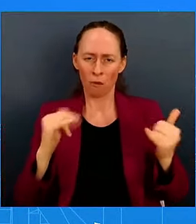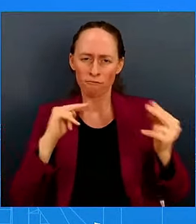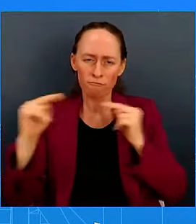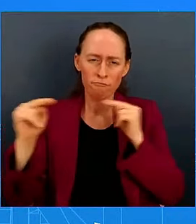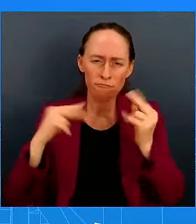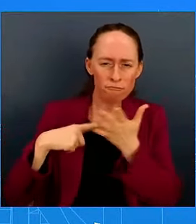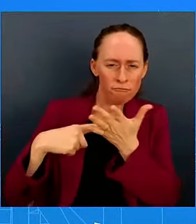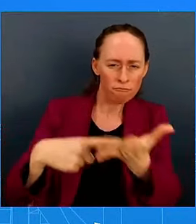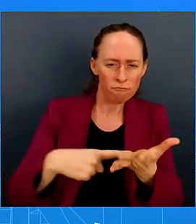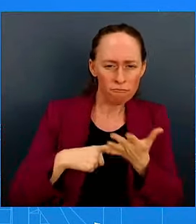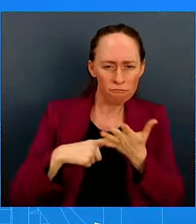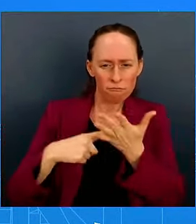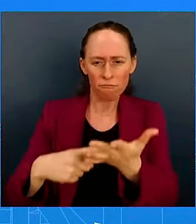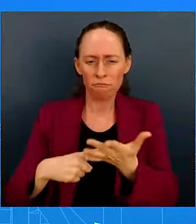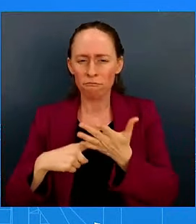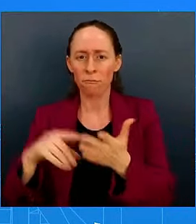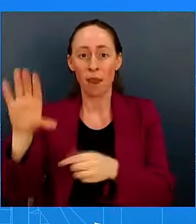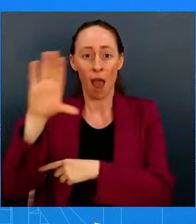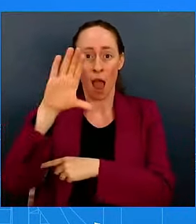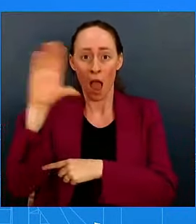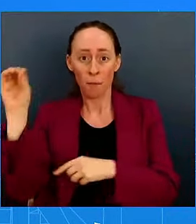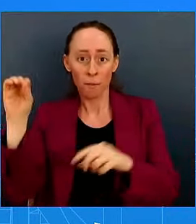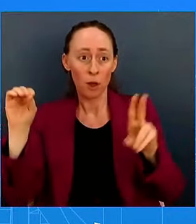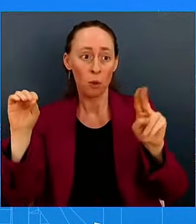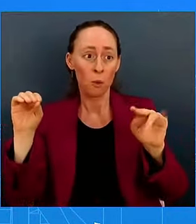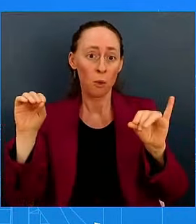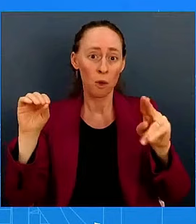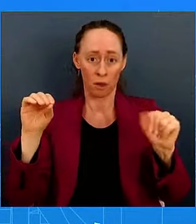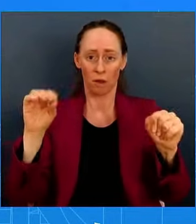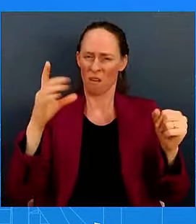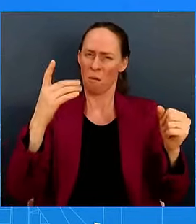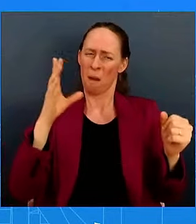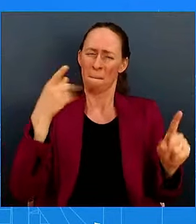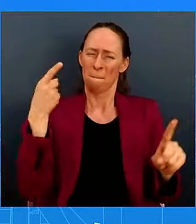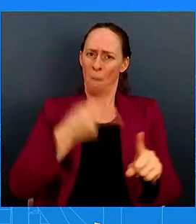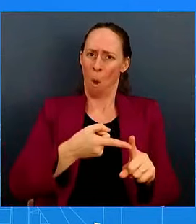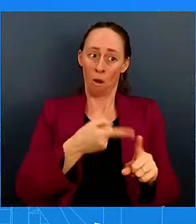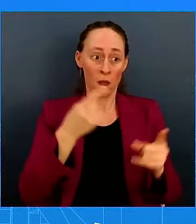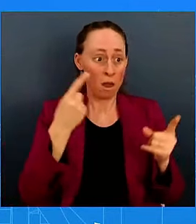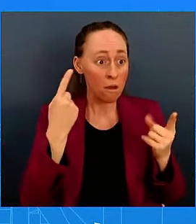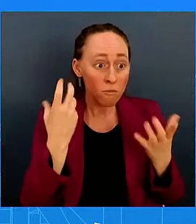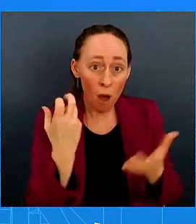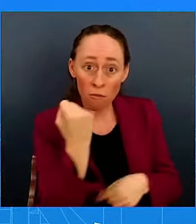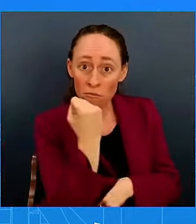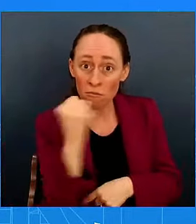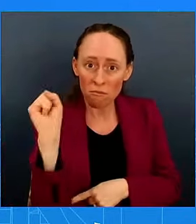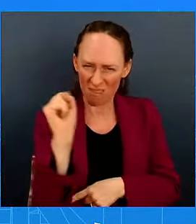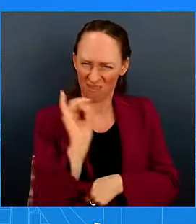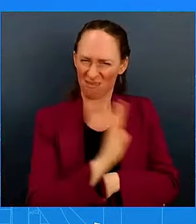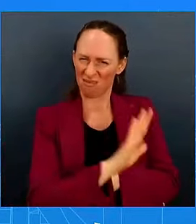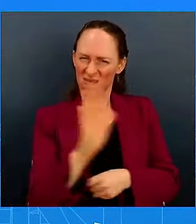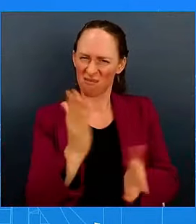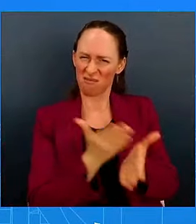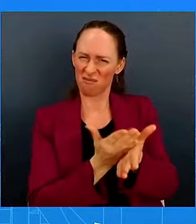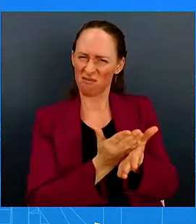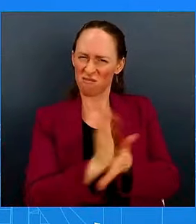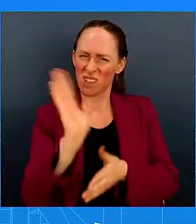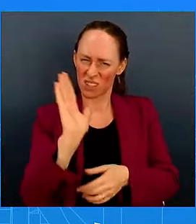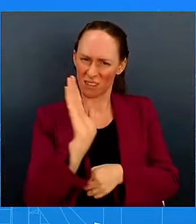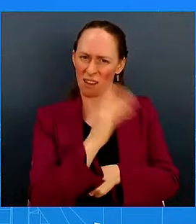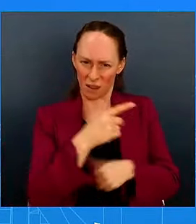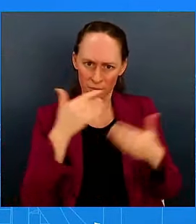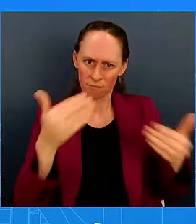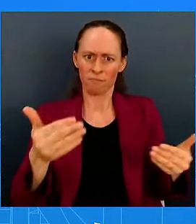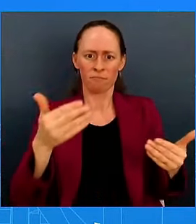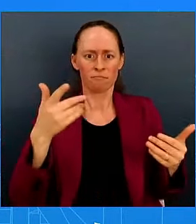that President Biden respects the right to strike. You've heard me say that many times. He has said that. President Biden is proud to have stood on the picket lines with